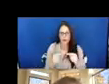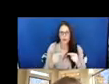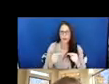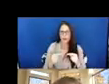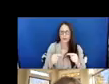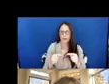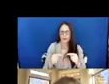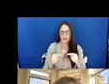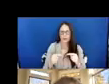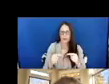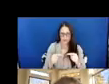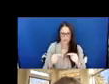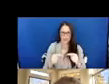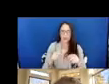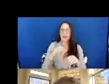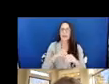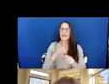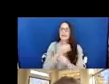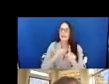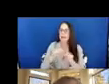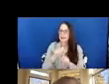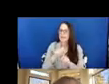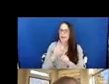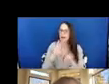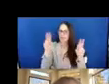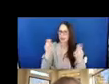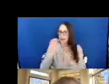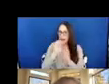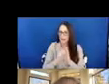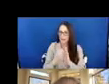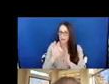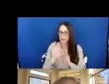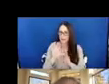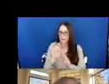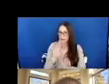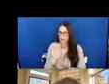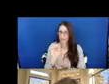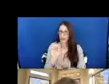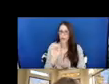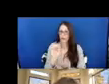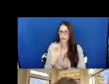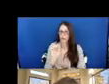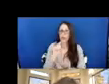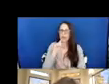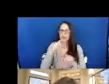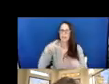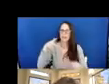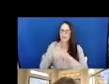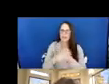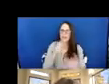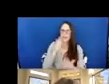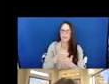in the case of an ethics of care was the severing of relations.